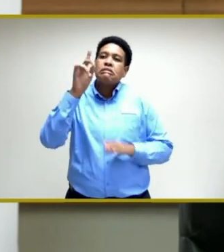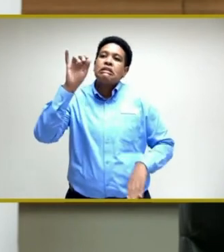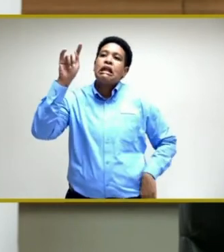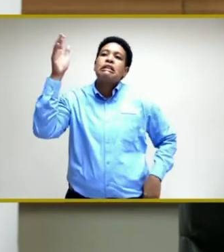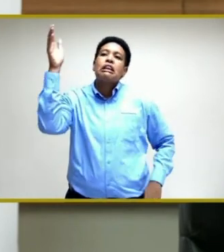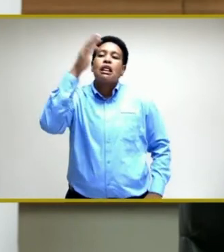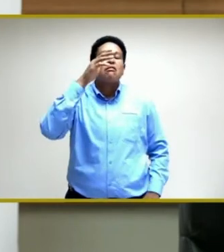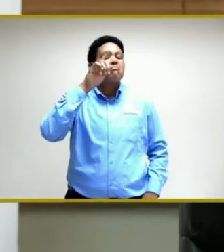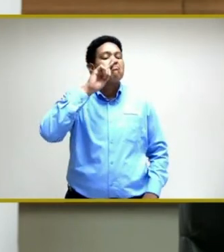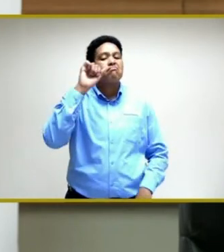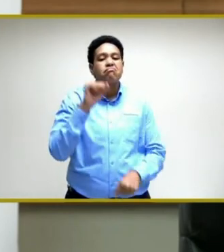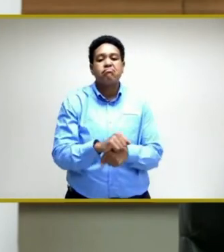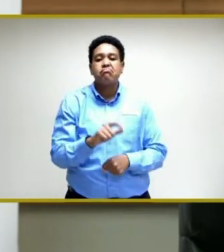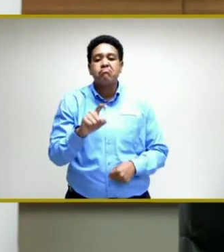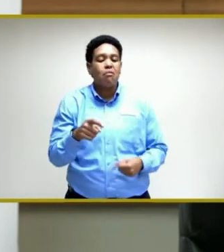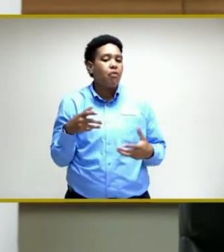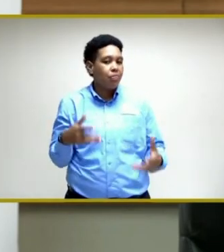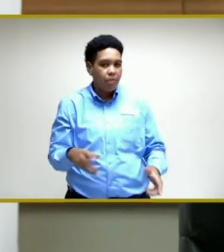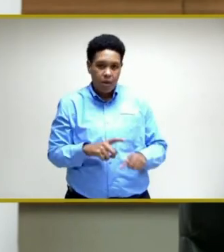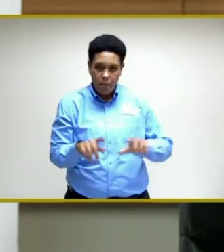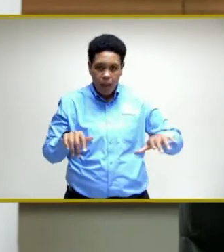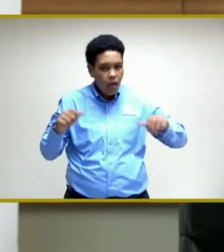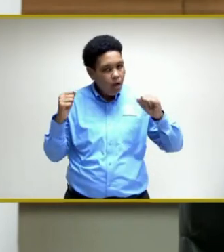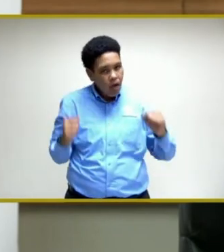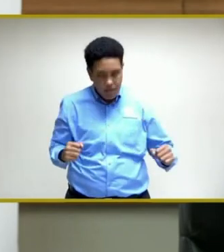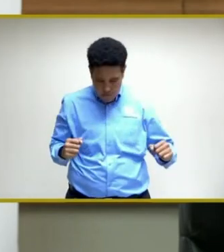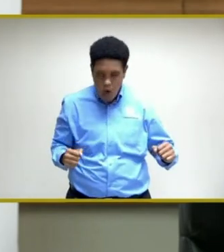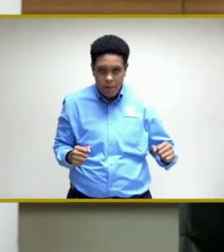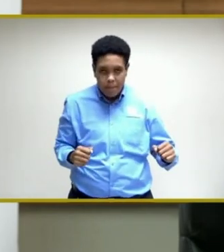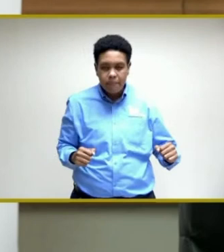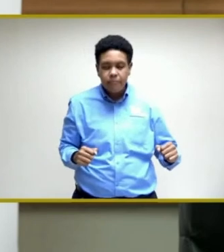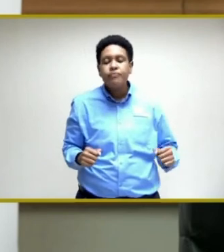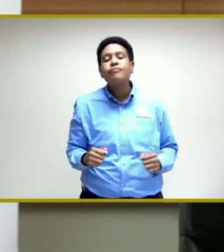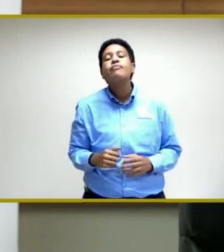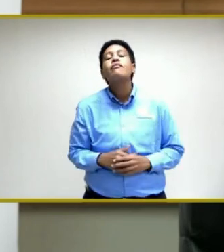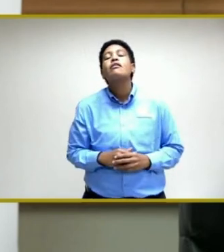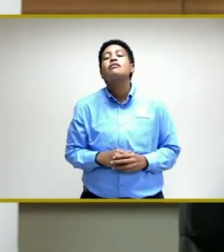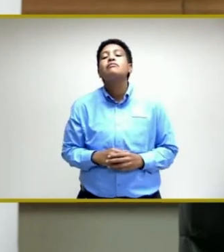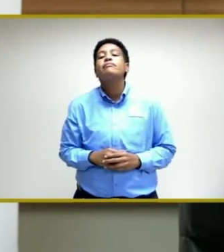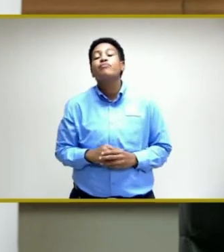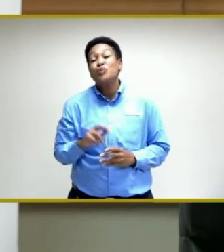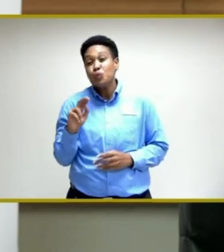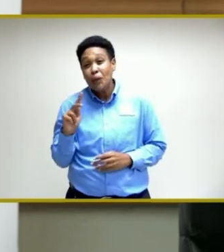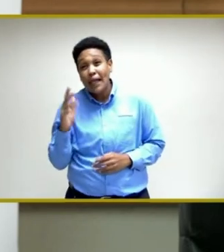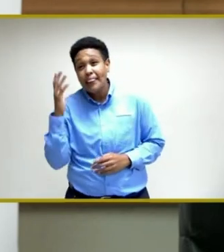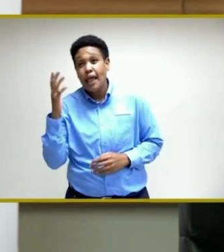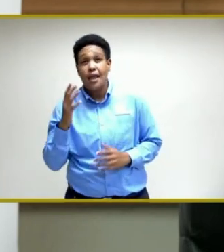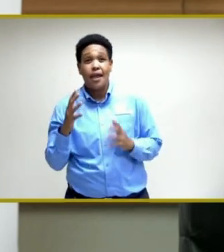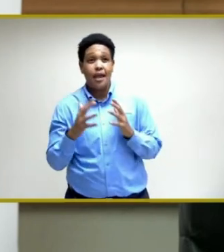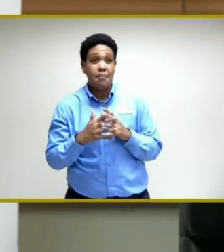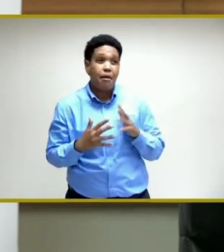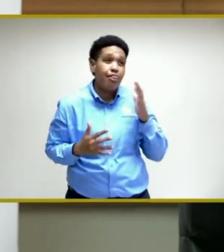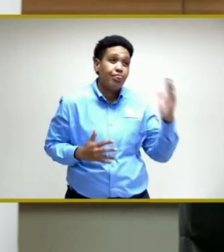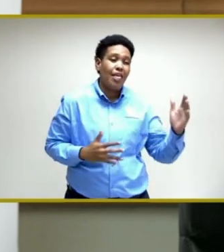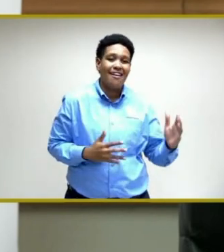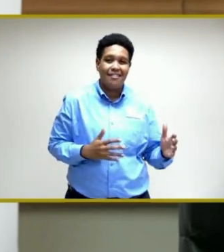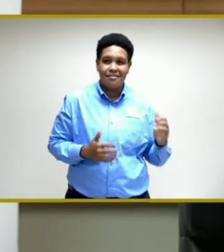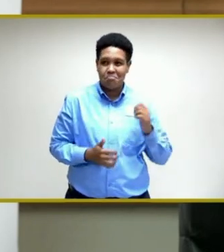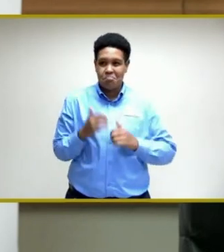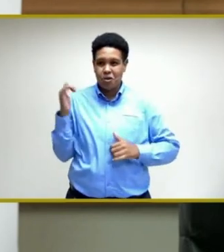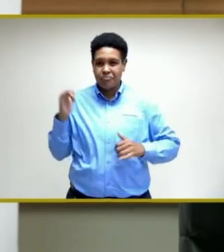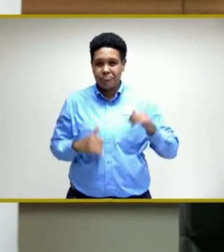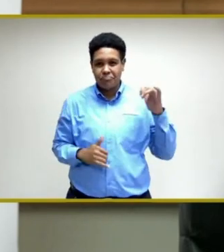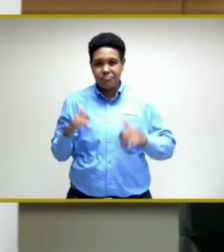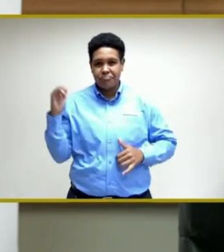borders being open to those countries, those environments. The UK, I mean, it's the dominant variant now, I think, in the